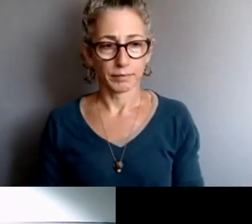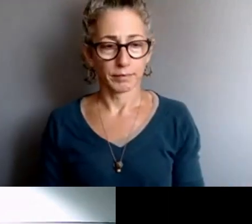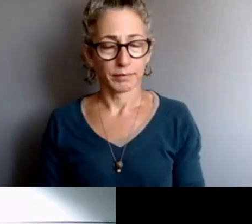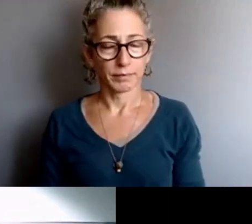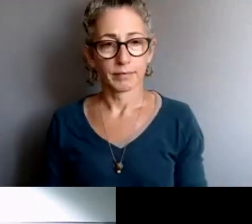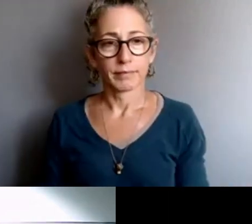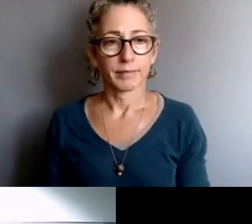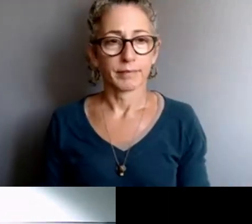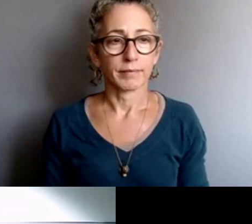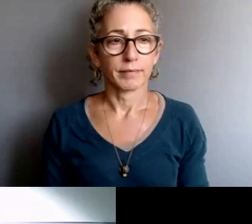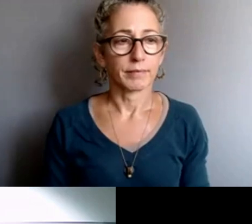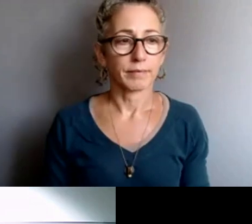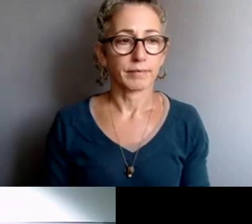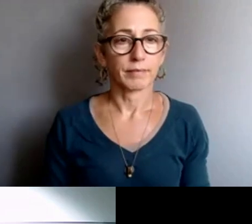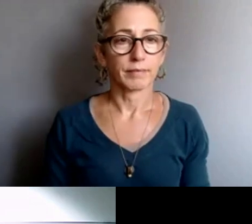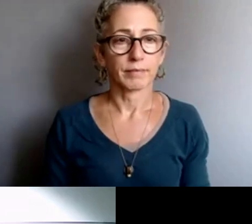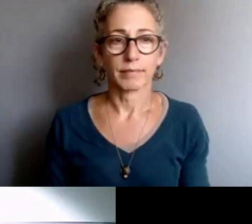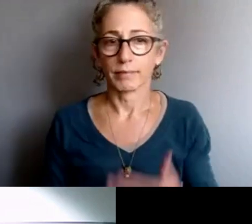Thank you so much, Deputy Chief.